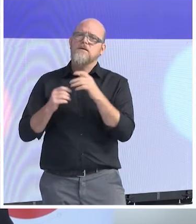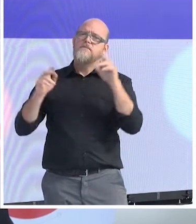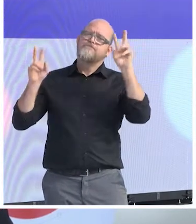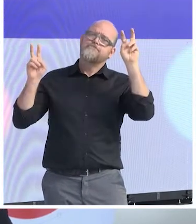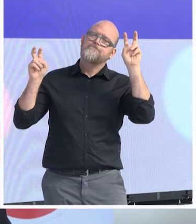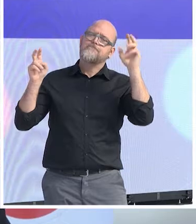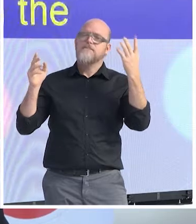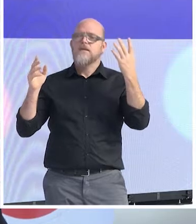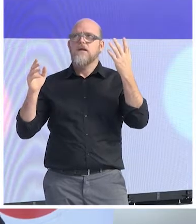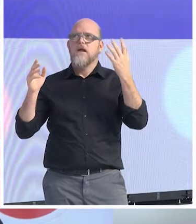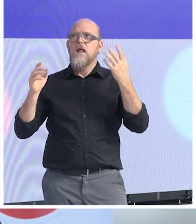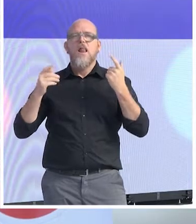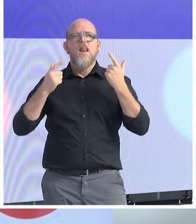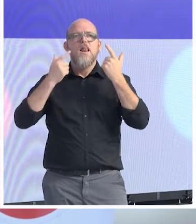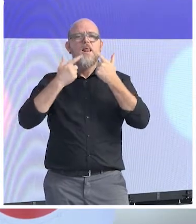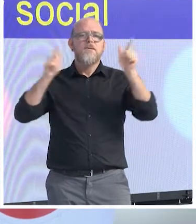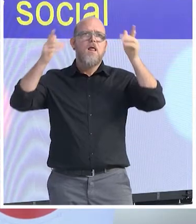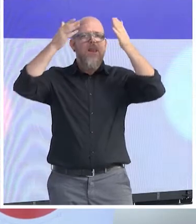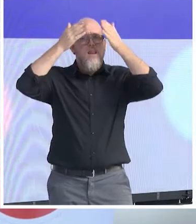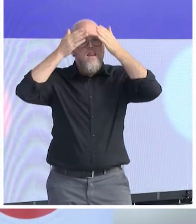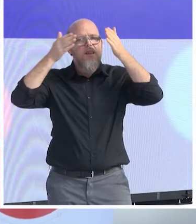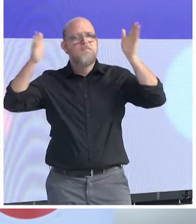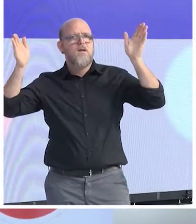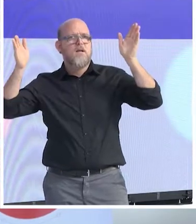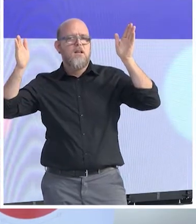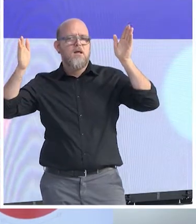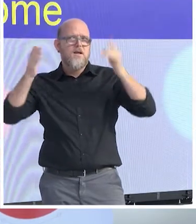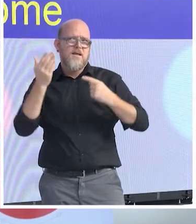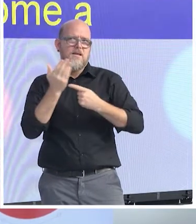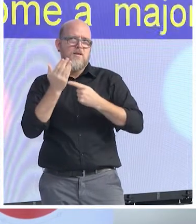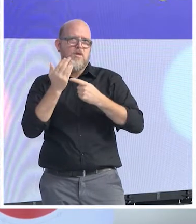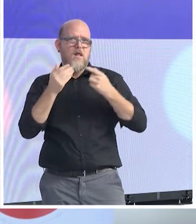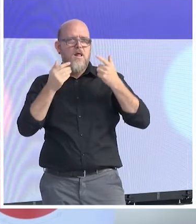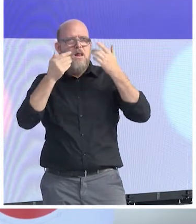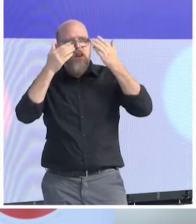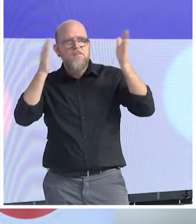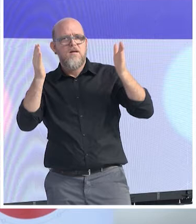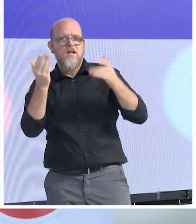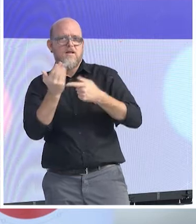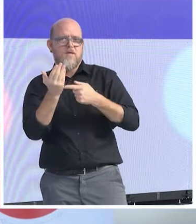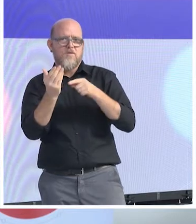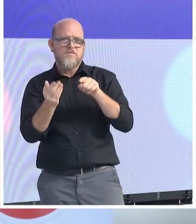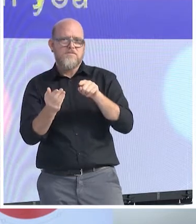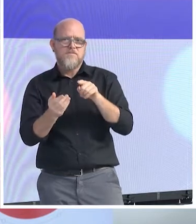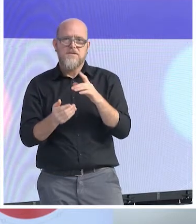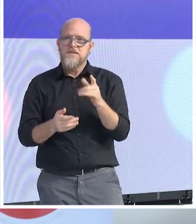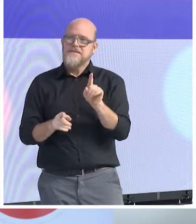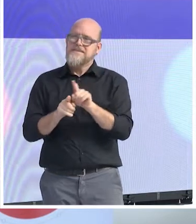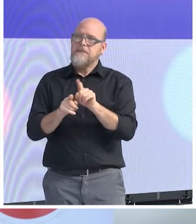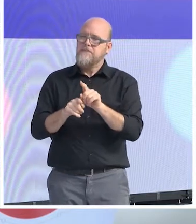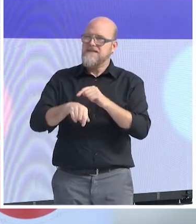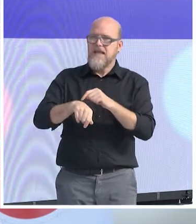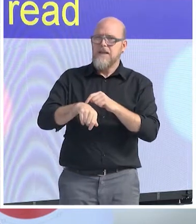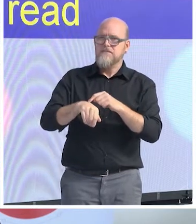media and how social media is going to become a major actor for democracy. If you are basically going to read the same newspapers that have been talking about liberation